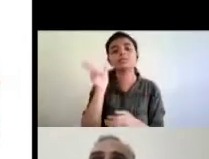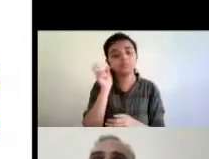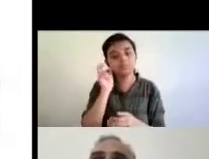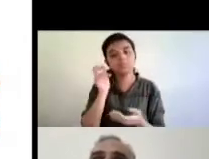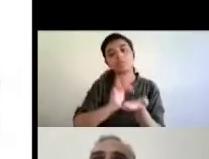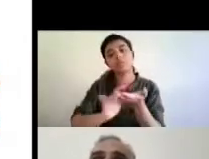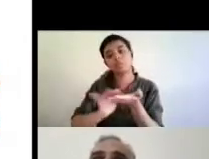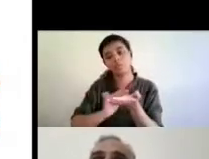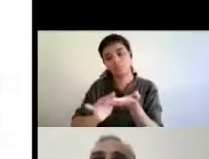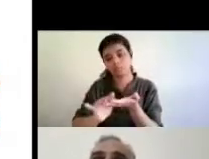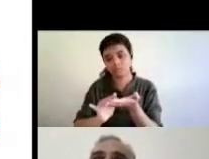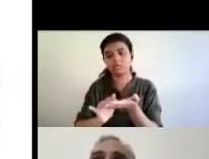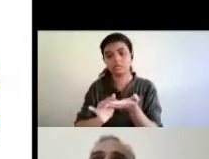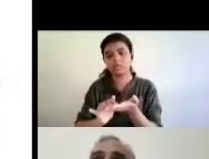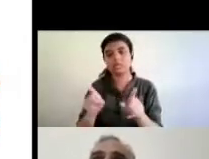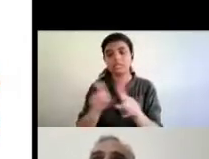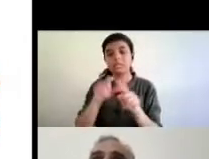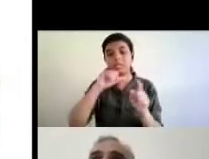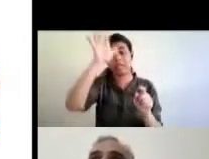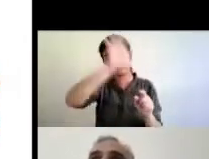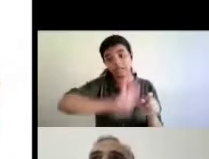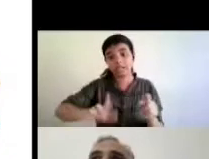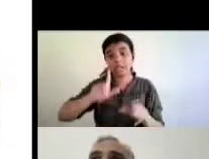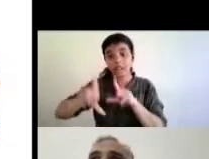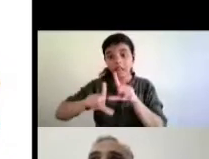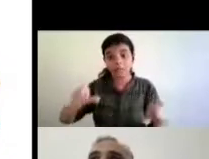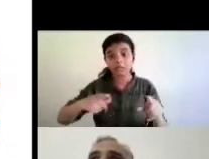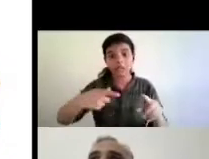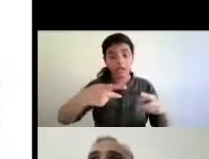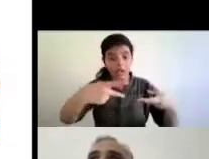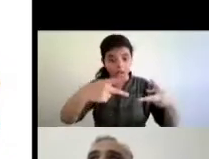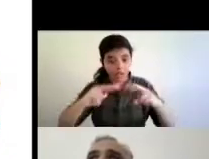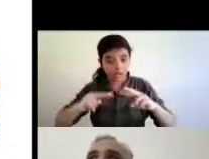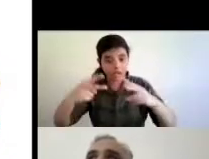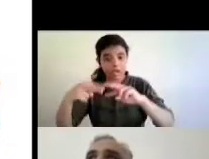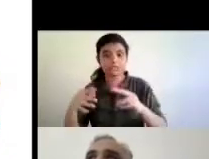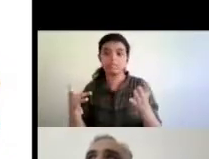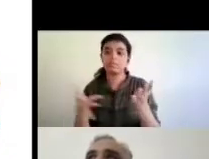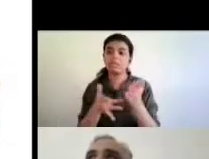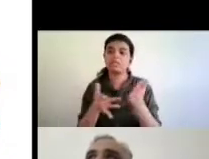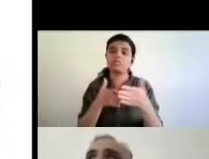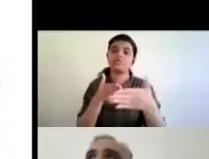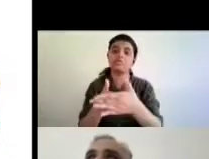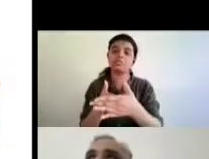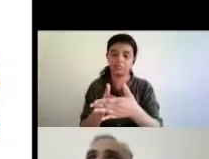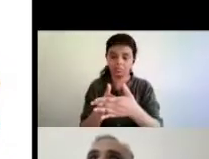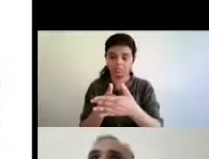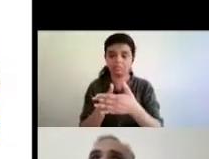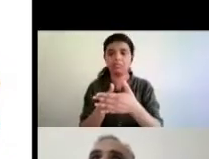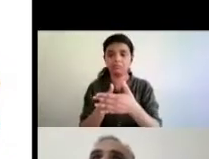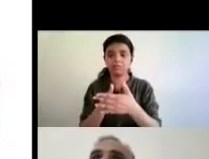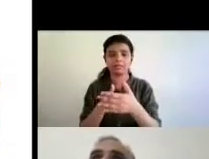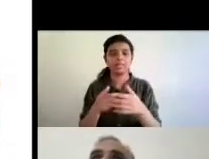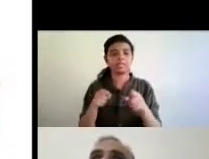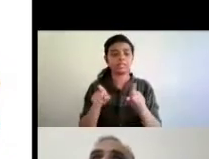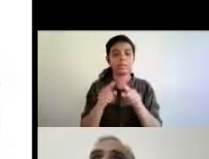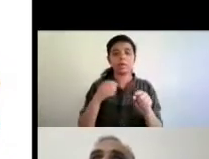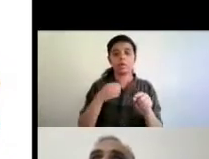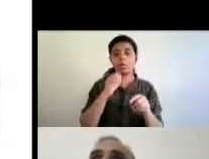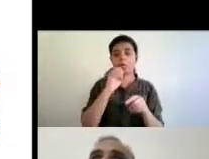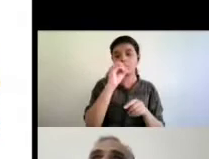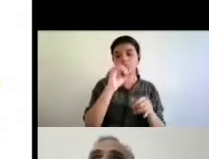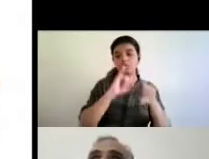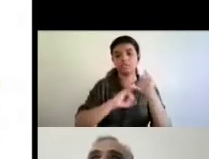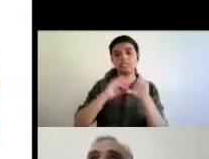with indian languages so these are like technology gaps which had to be addressed we had to have our ocrs that are working in indian